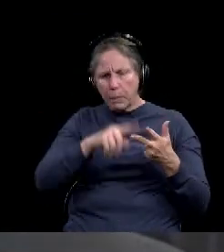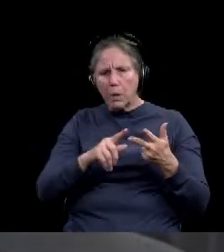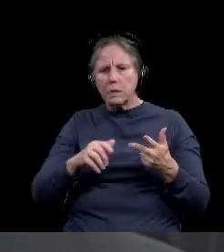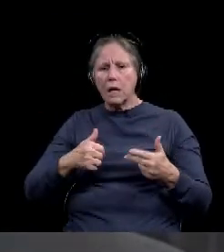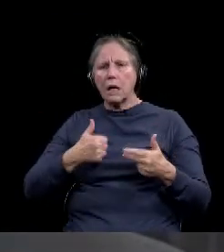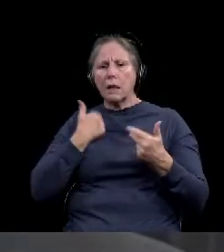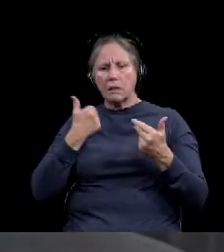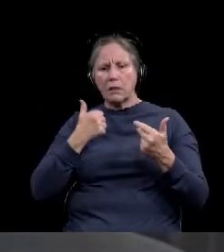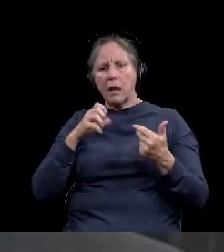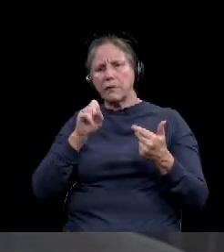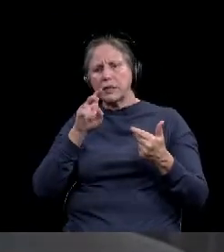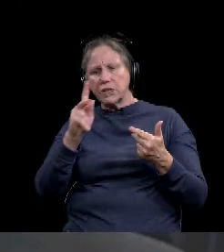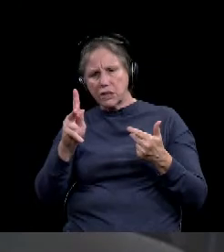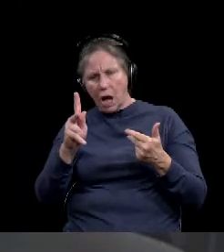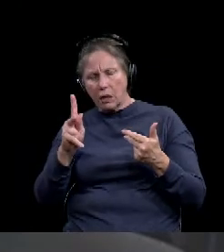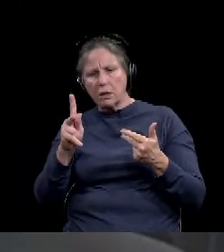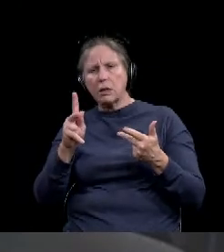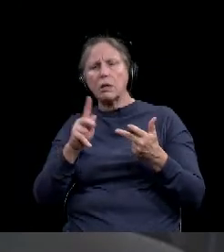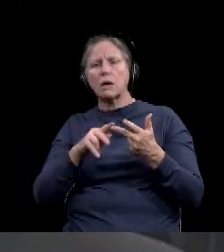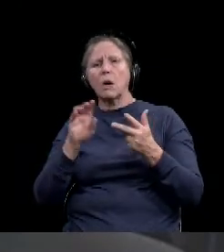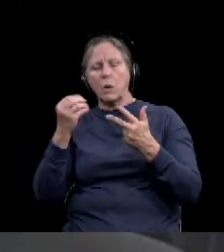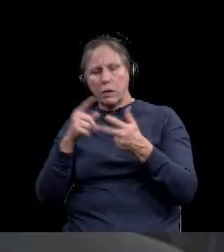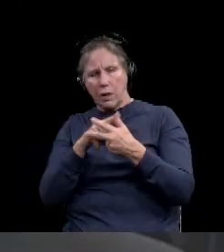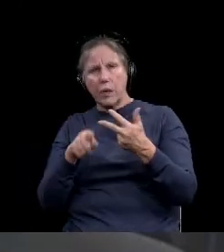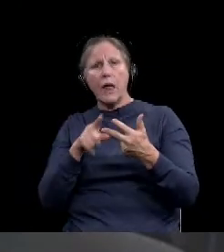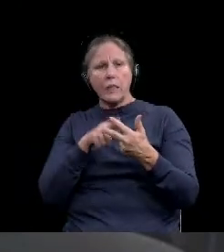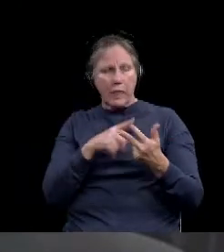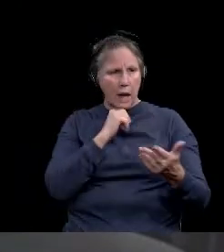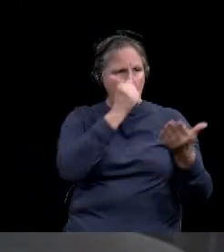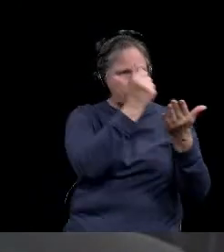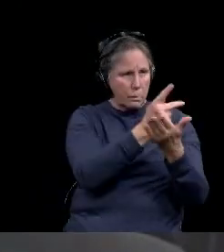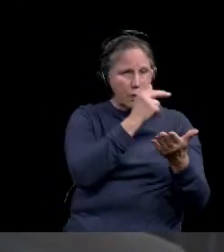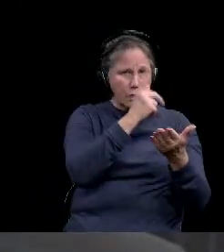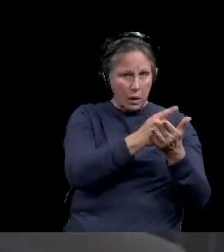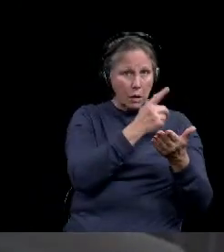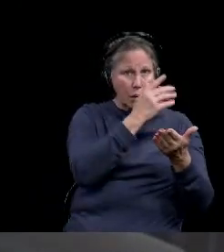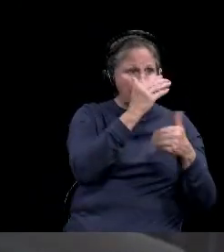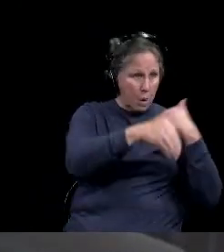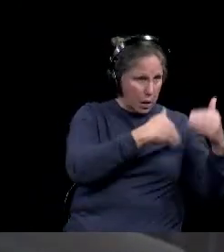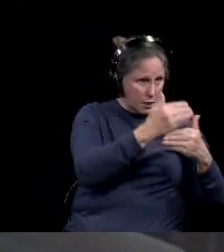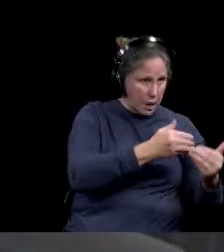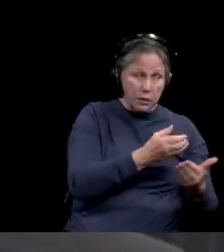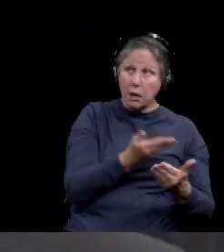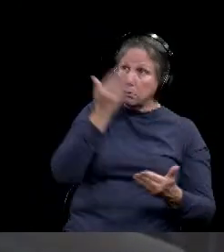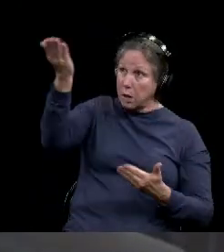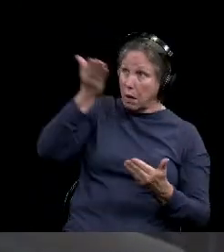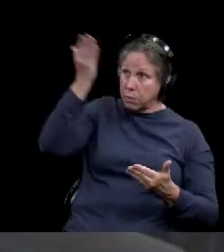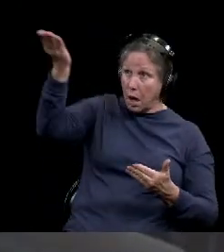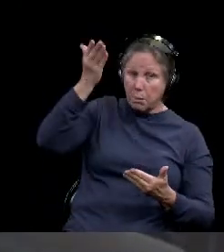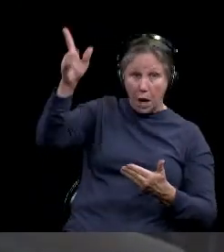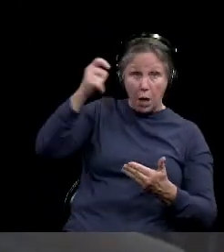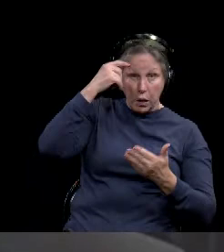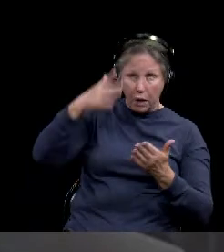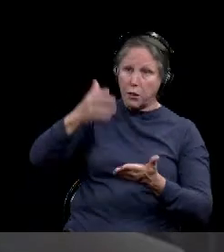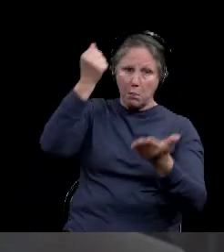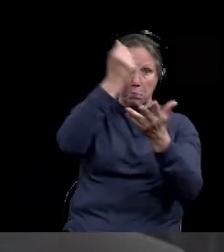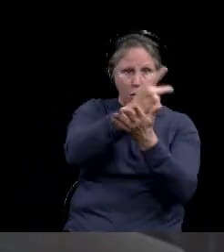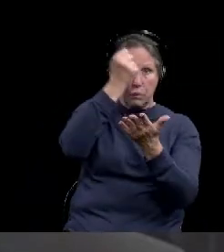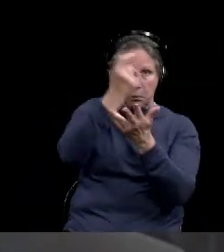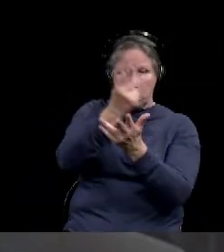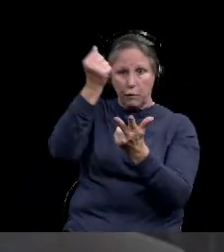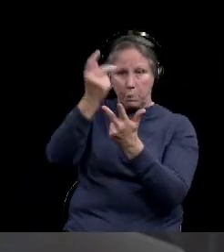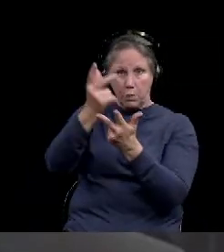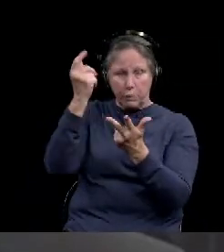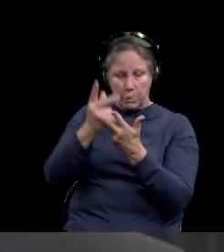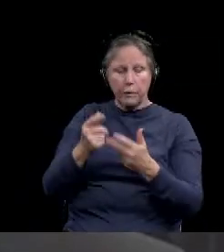People have, uh, cleared their, uh, protocols through the governor's office. And then also, uh, we've involved,